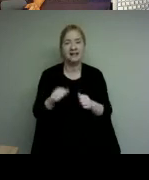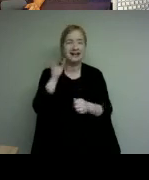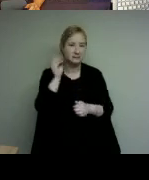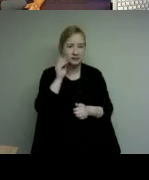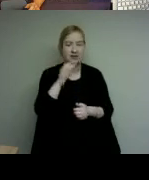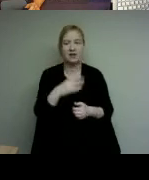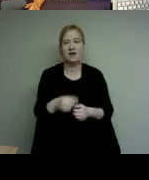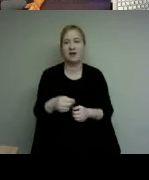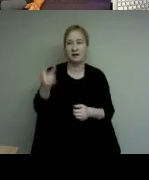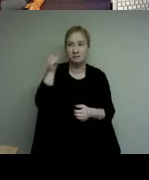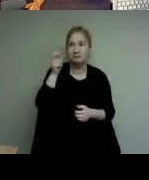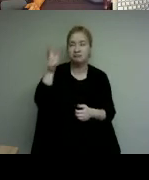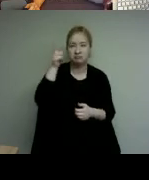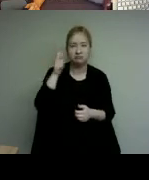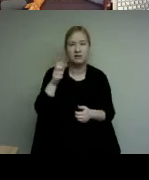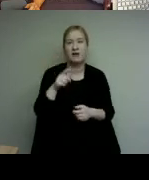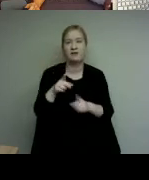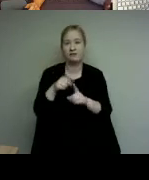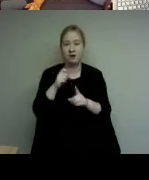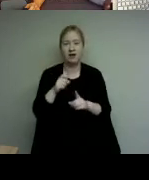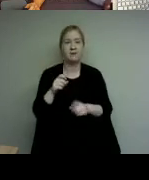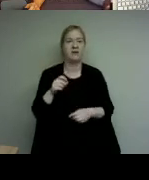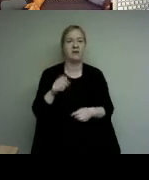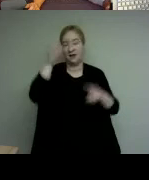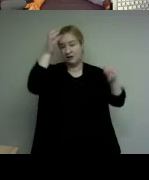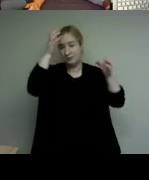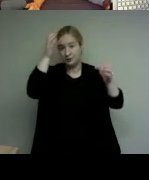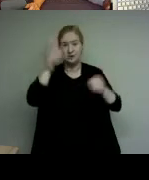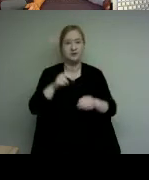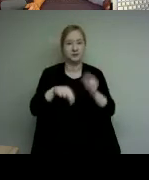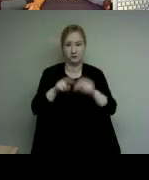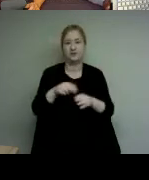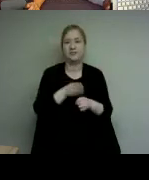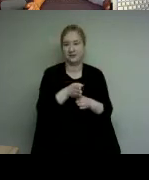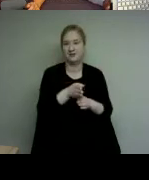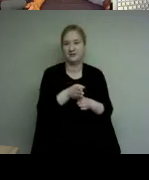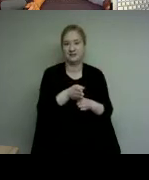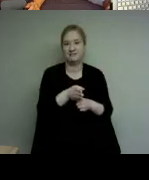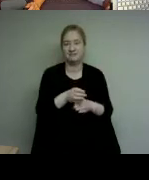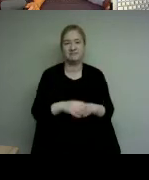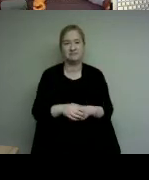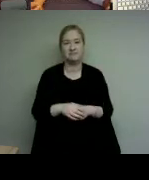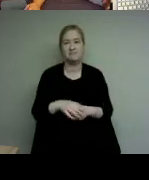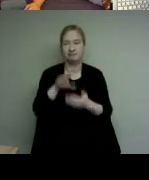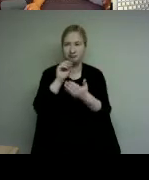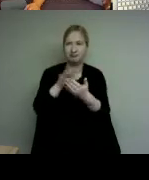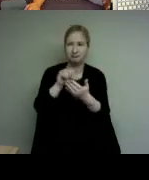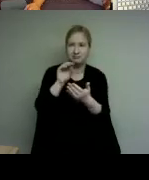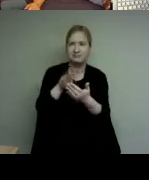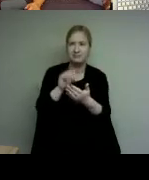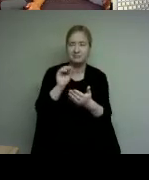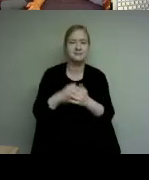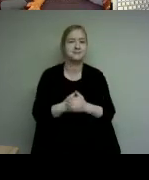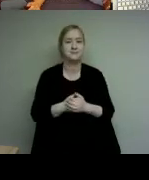from manitoba trades people who work in the heavy commercial and home building industries instructors and